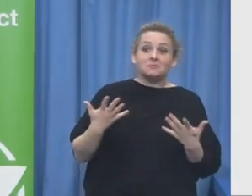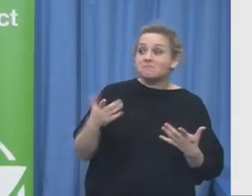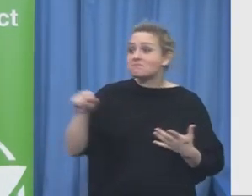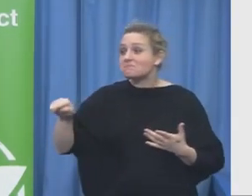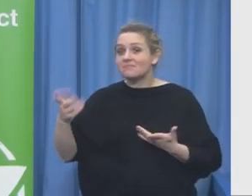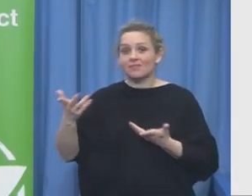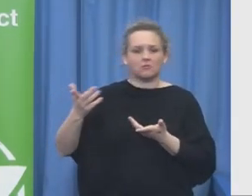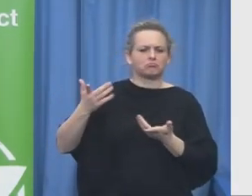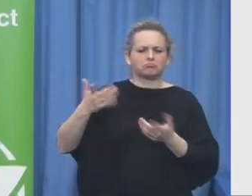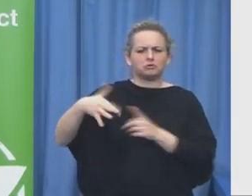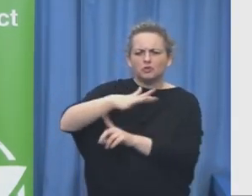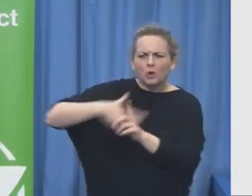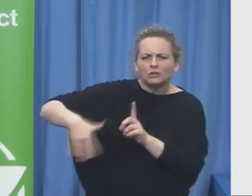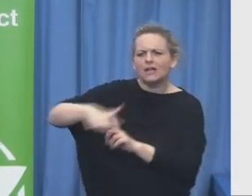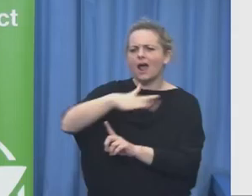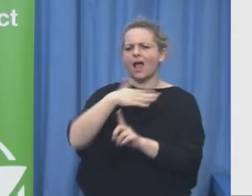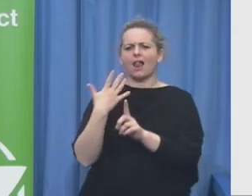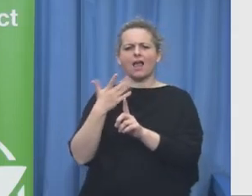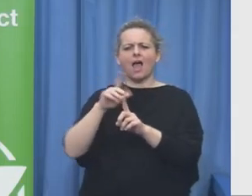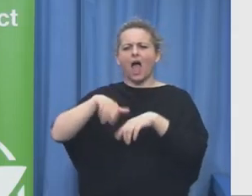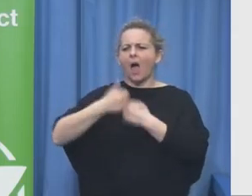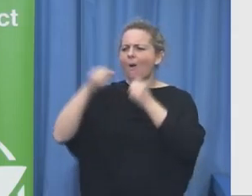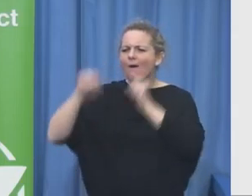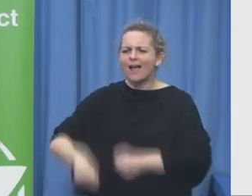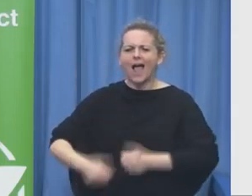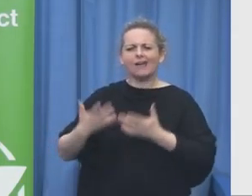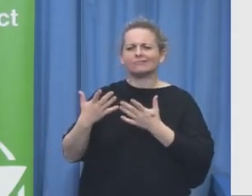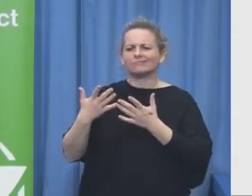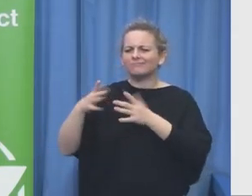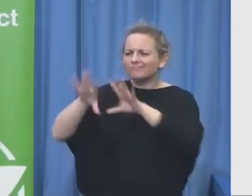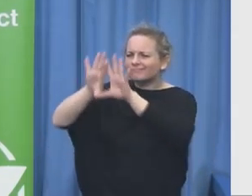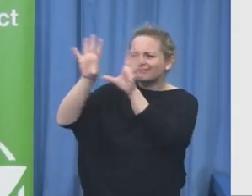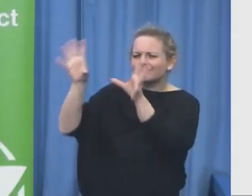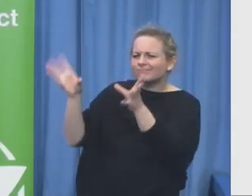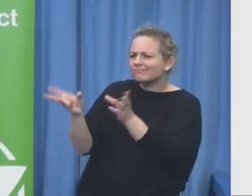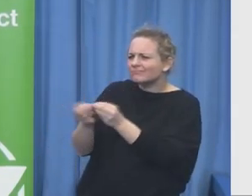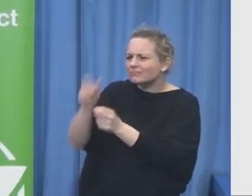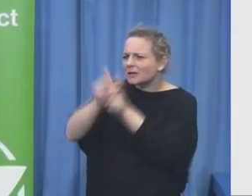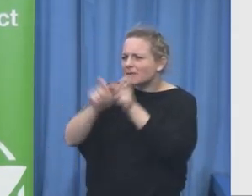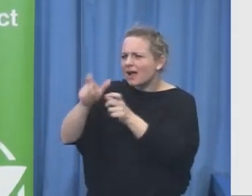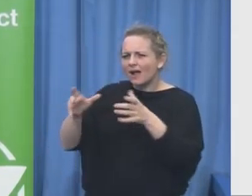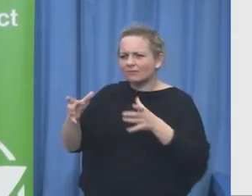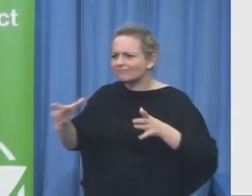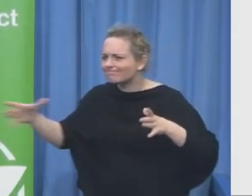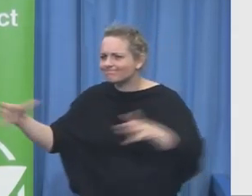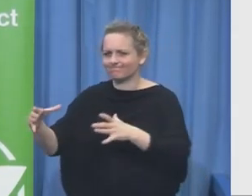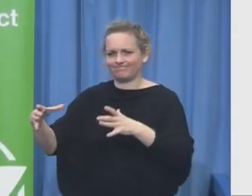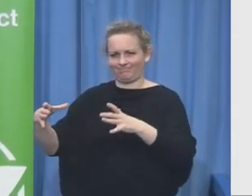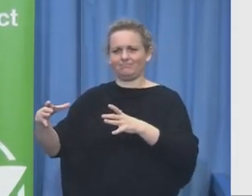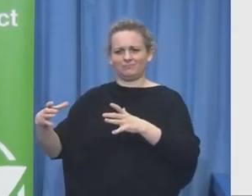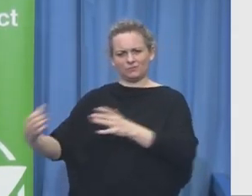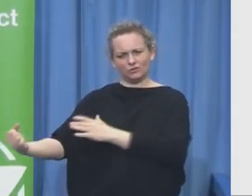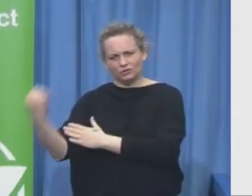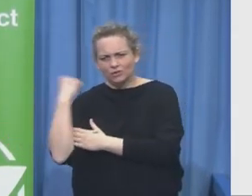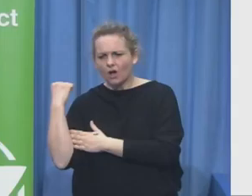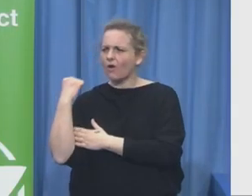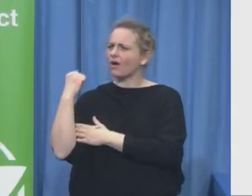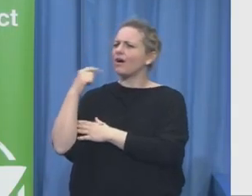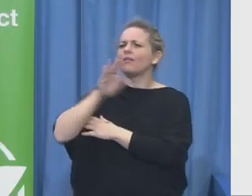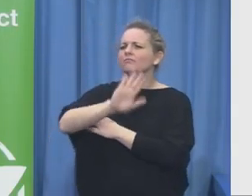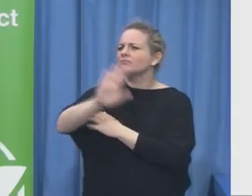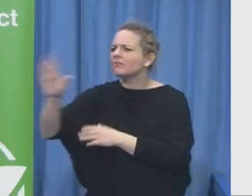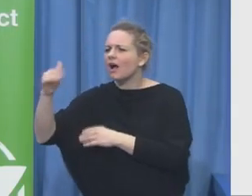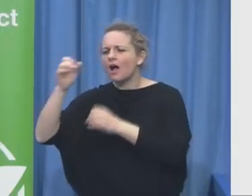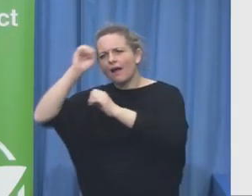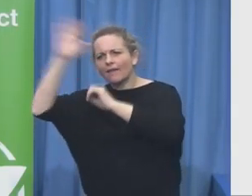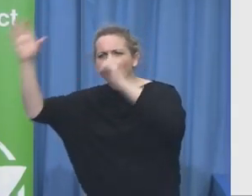on the ground and being an advocate is actually sharing your values sharing your mindset. In order to create